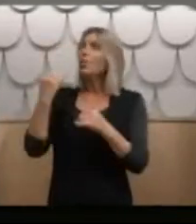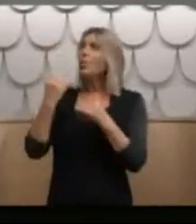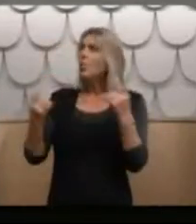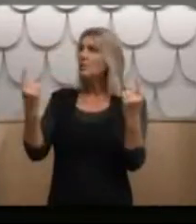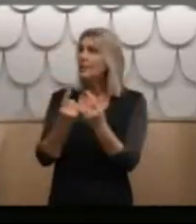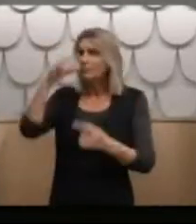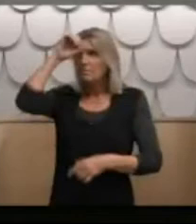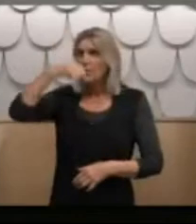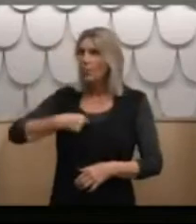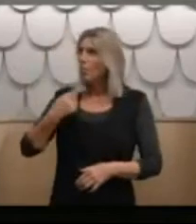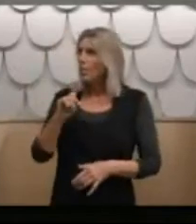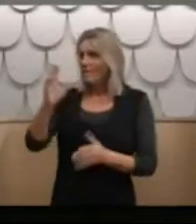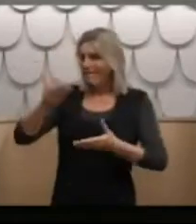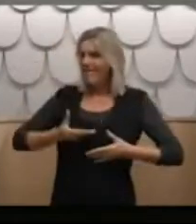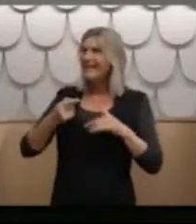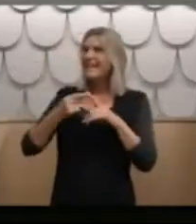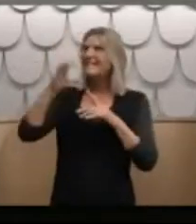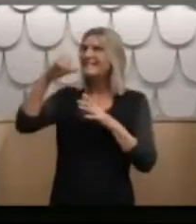and being raped.